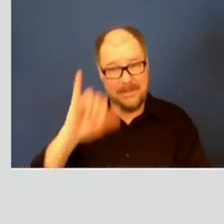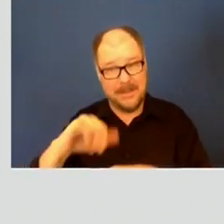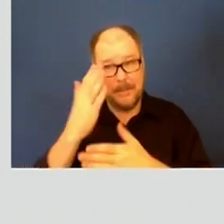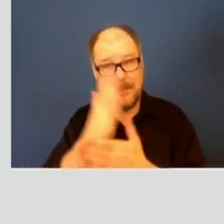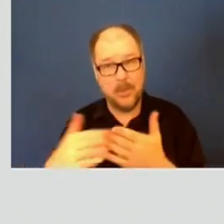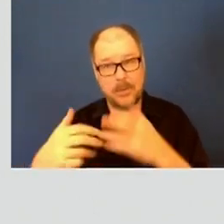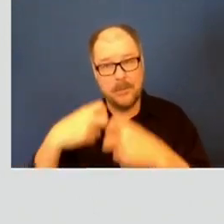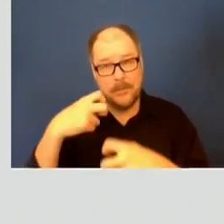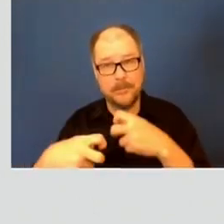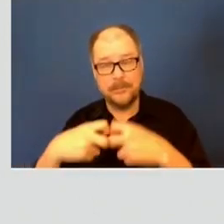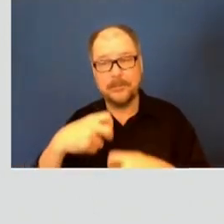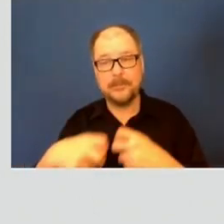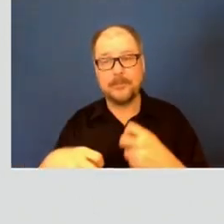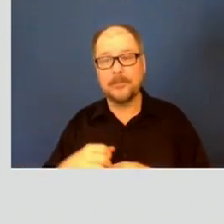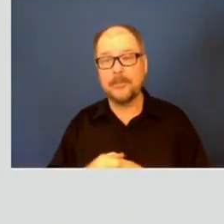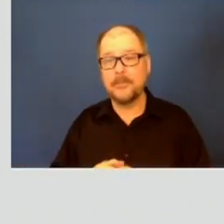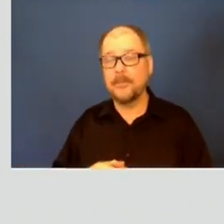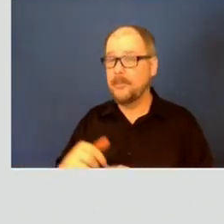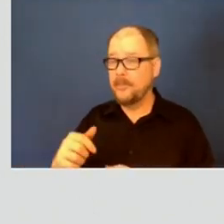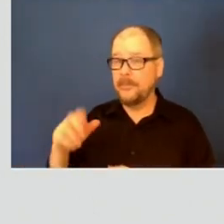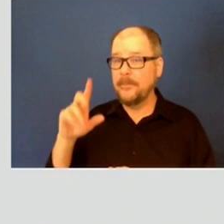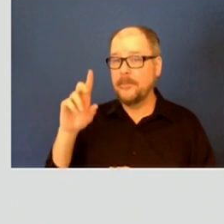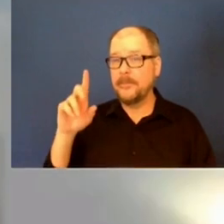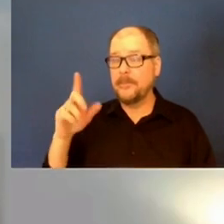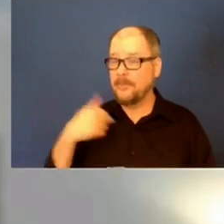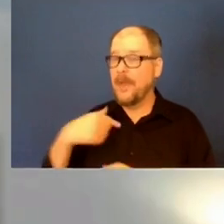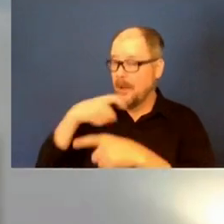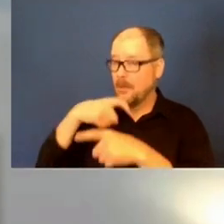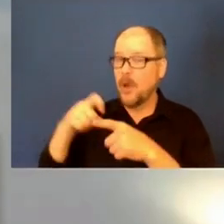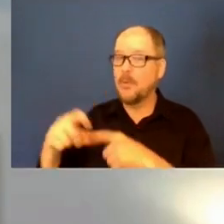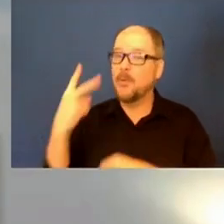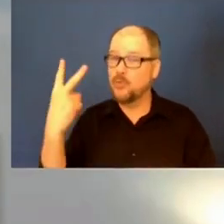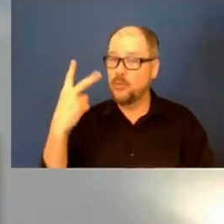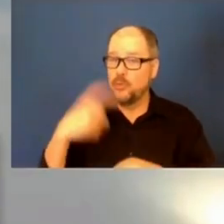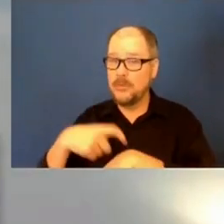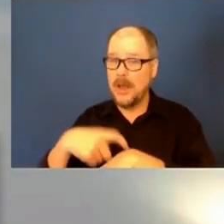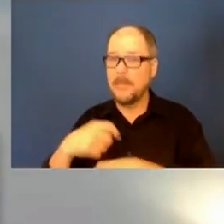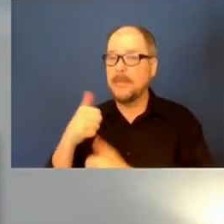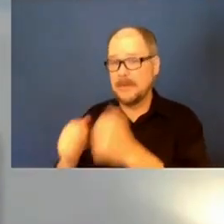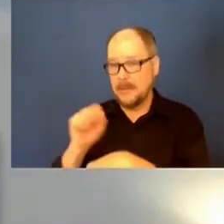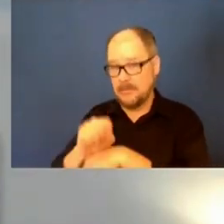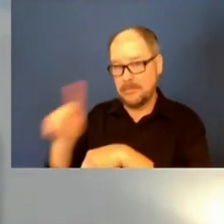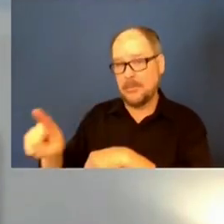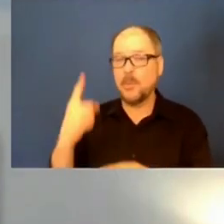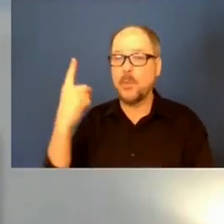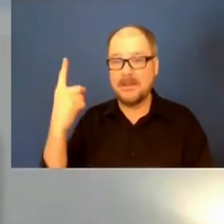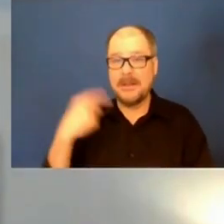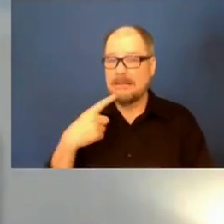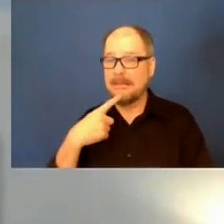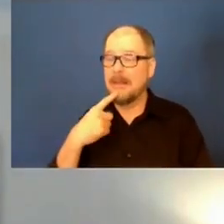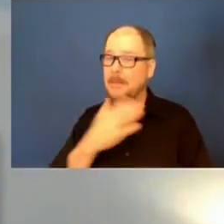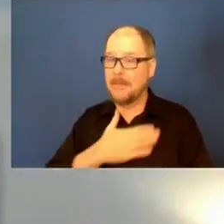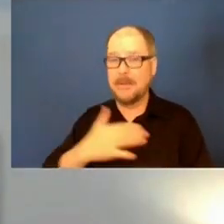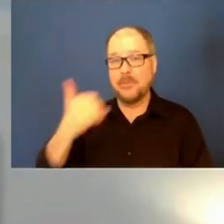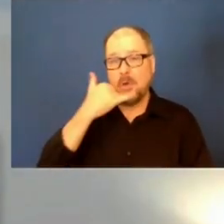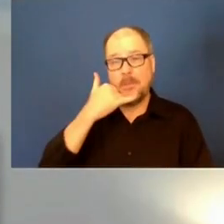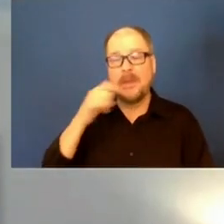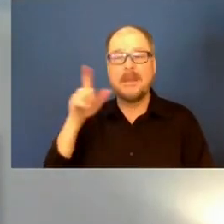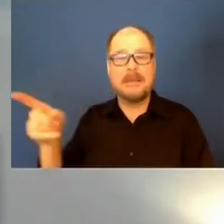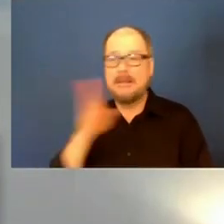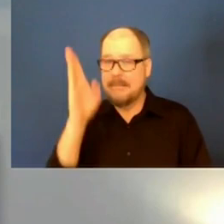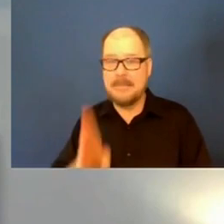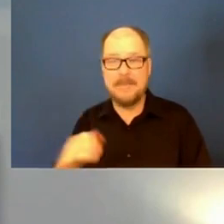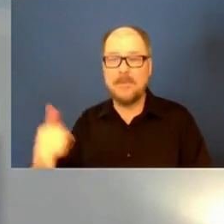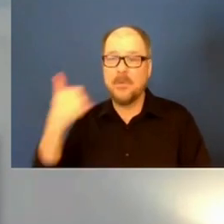Well, you I can certainly appreciate that. But, you know, I called him twice, and I texted him once, and I said, please call me. I need your help. And he never bothered to